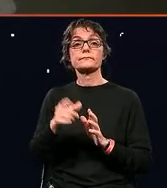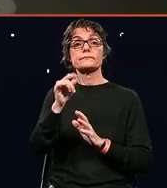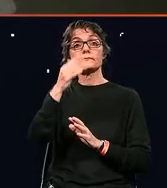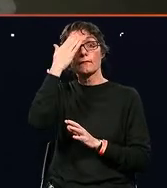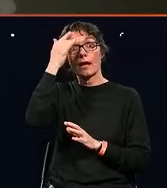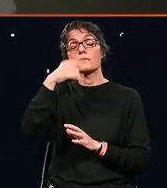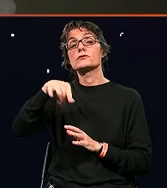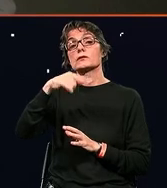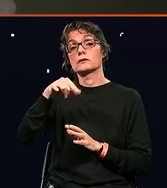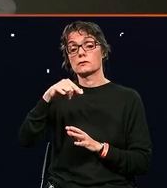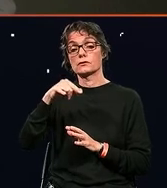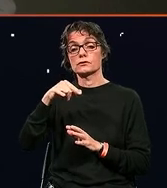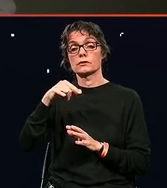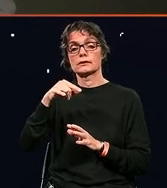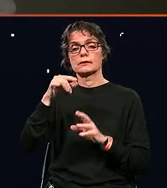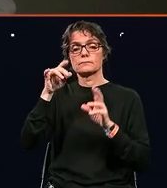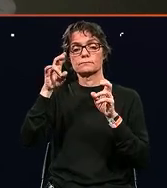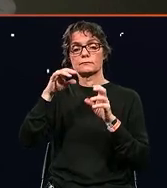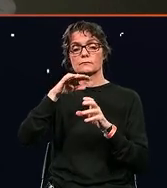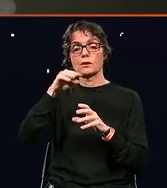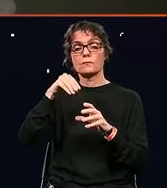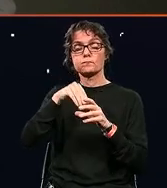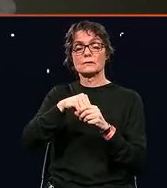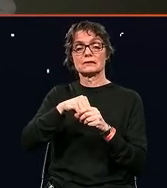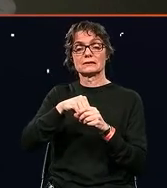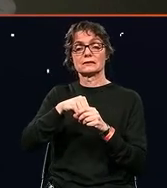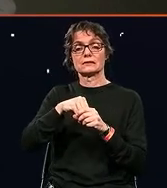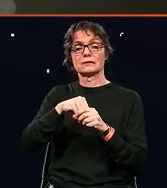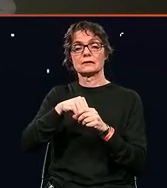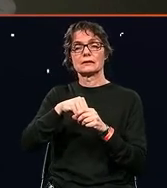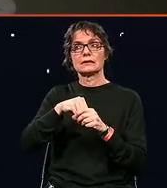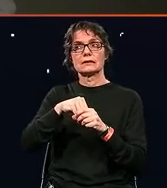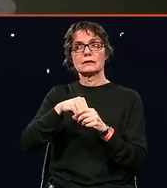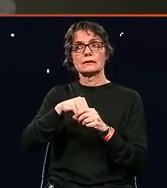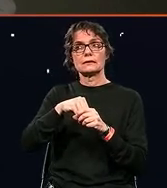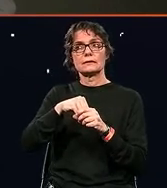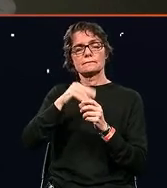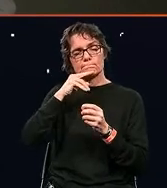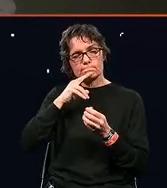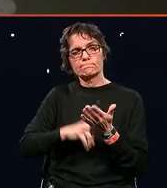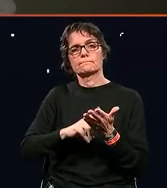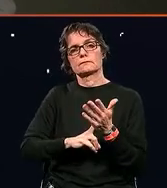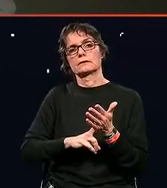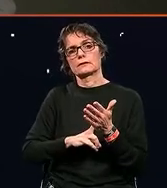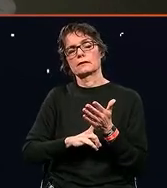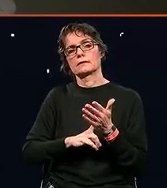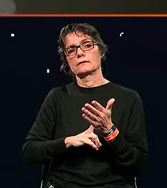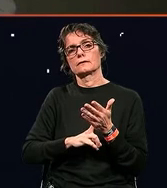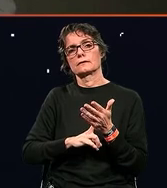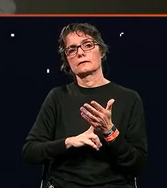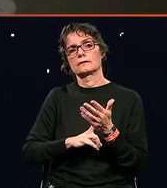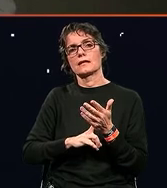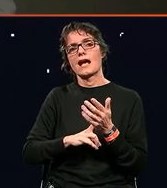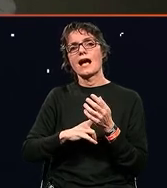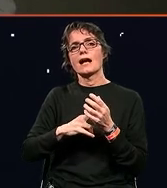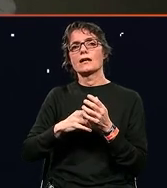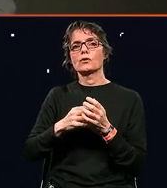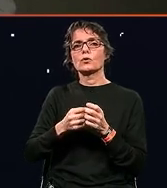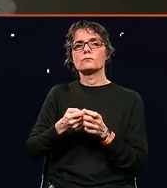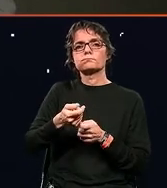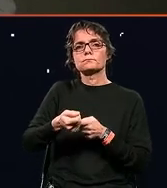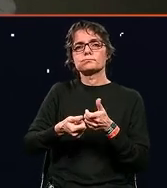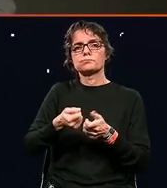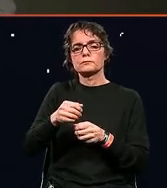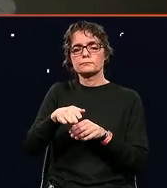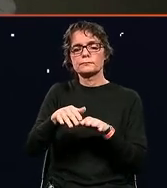take inclusivity literally. And I think we need to do a lot of symbolic things to